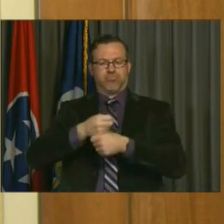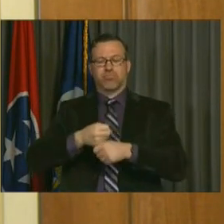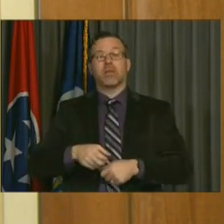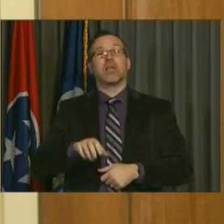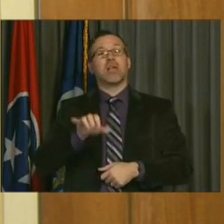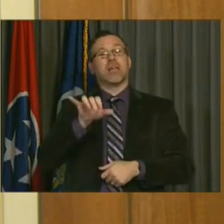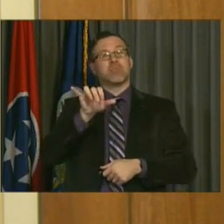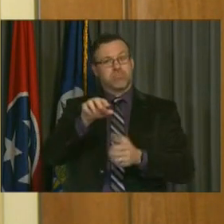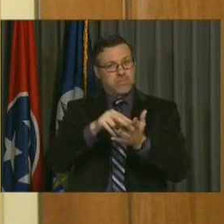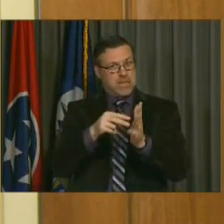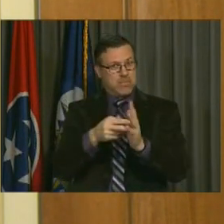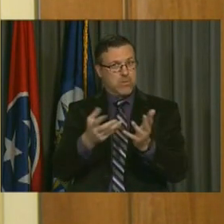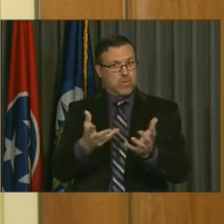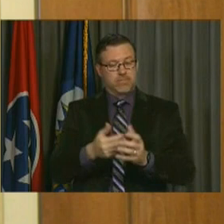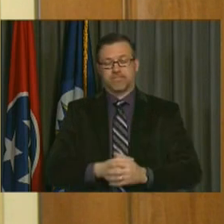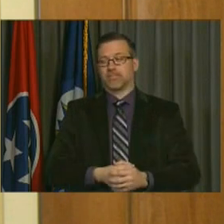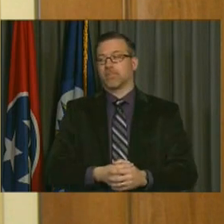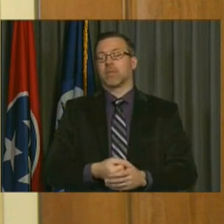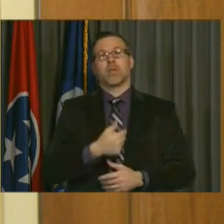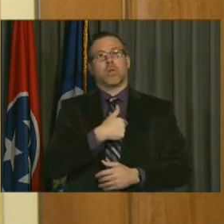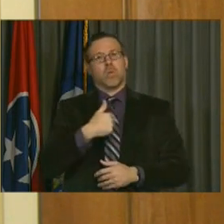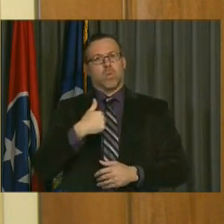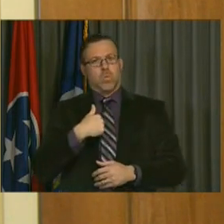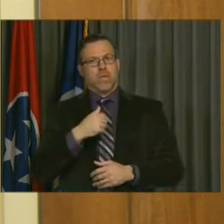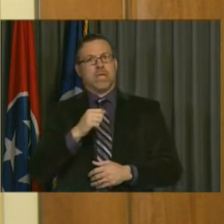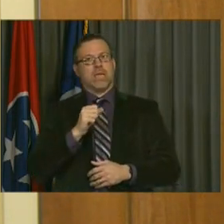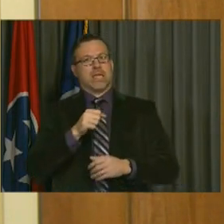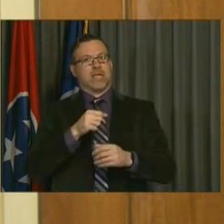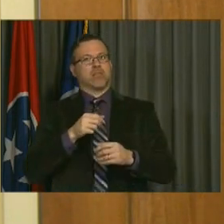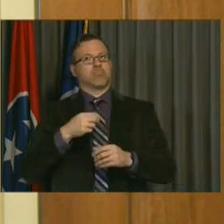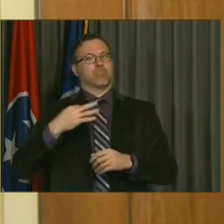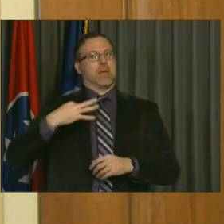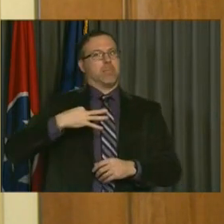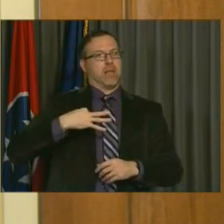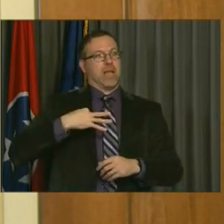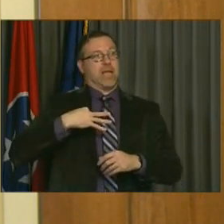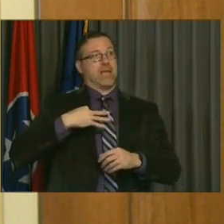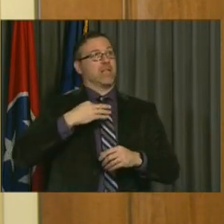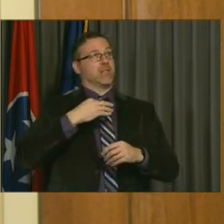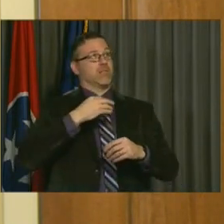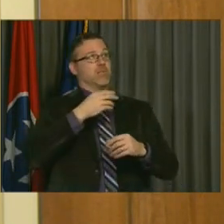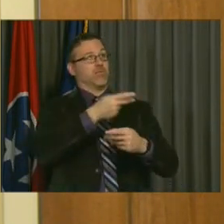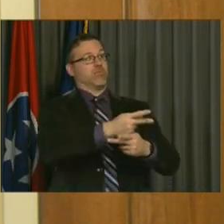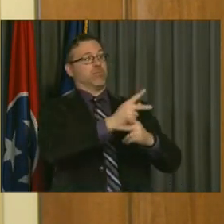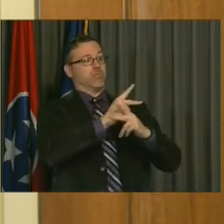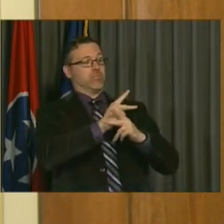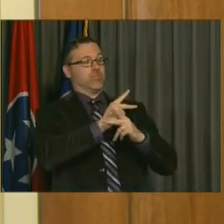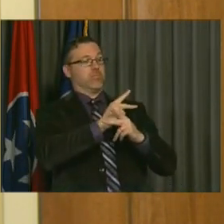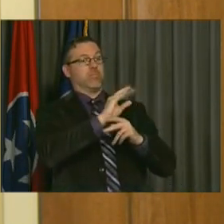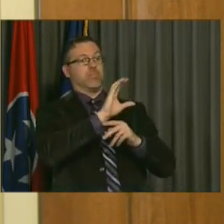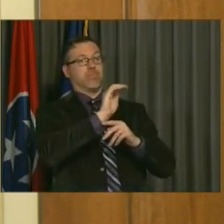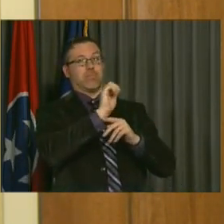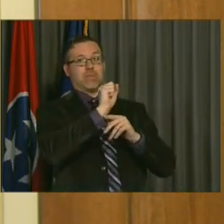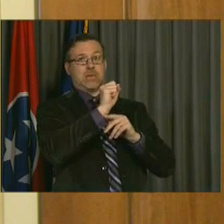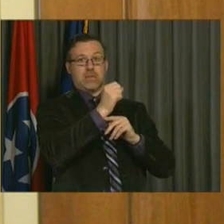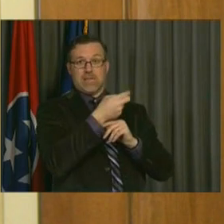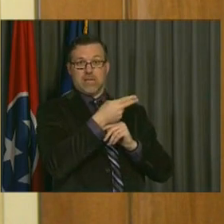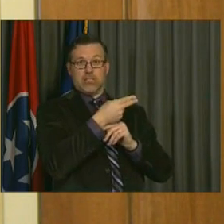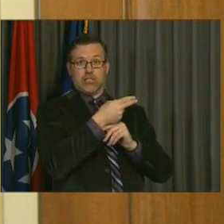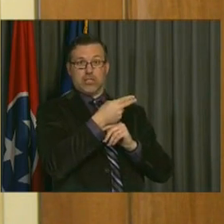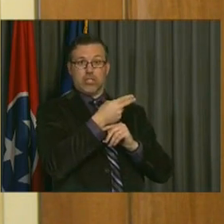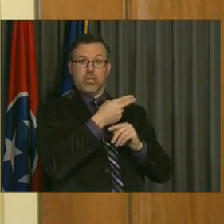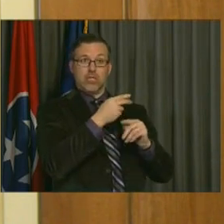that we can issue to get cash on hand to cover that cash flow difference between cash